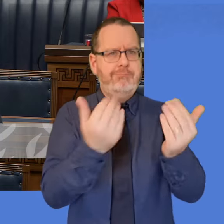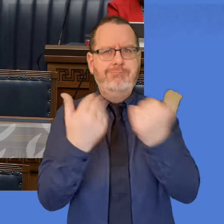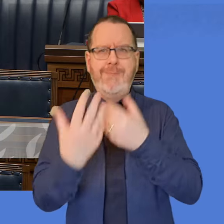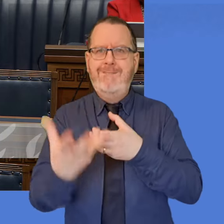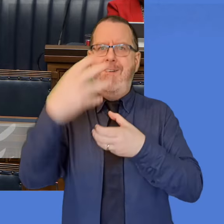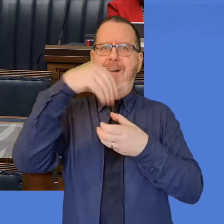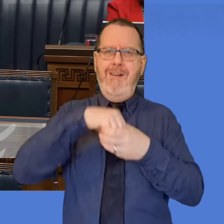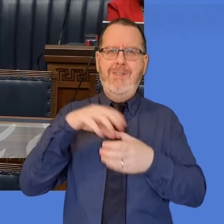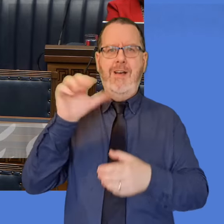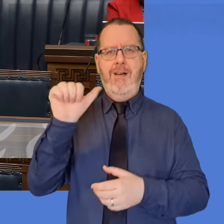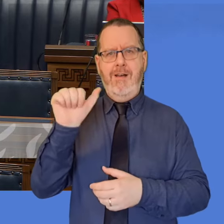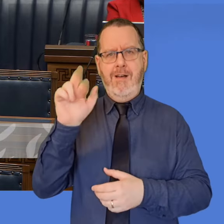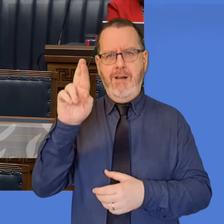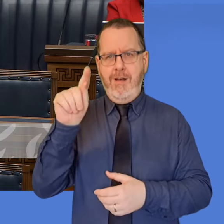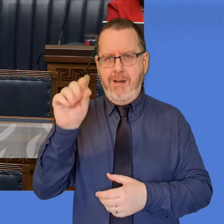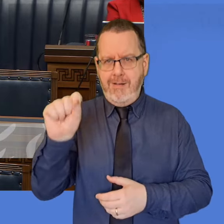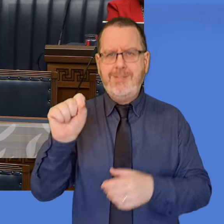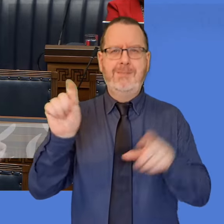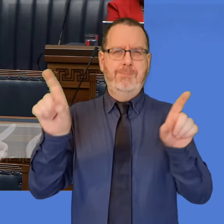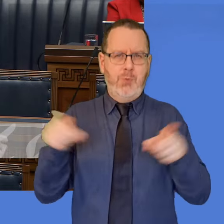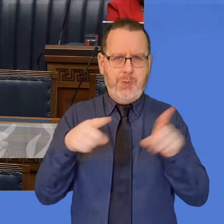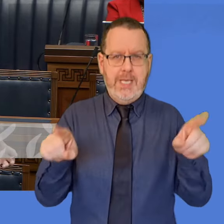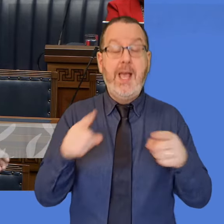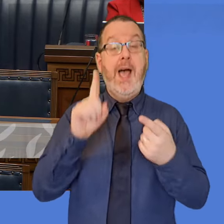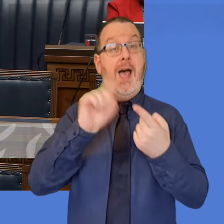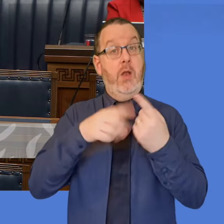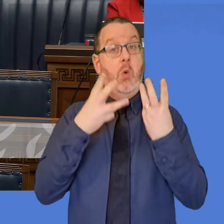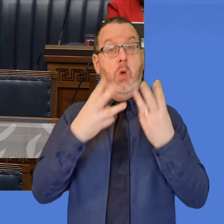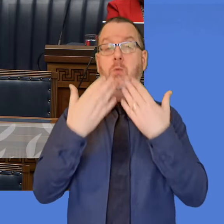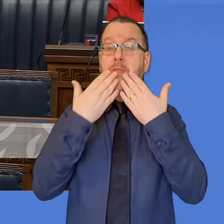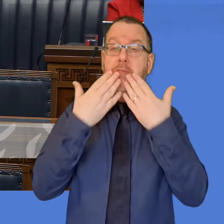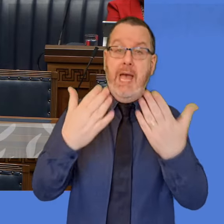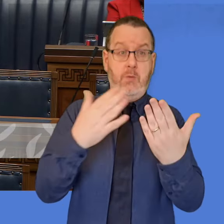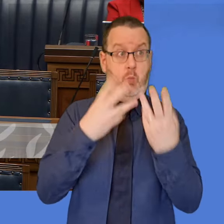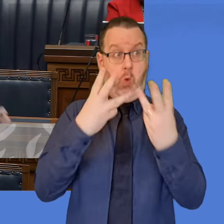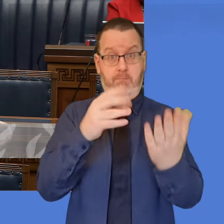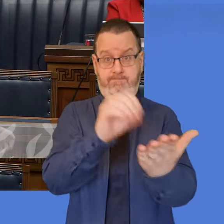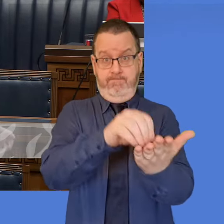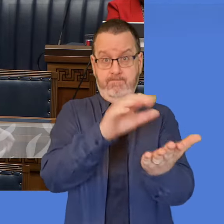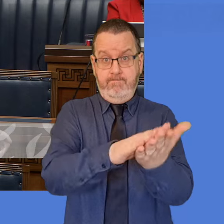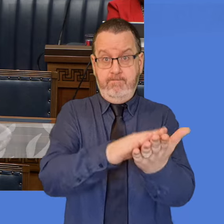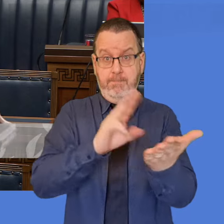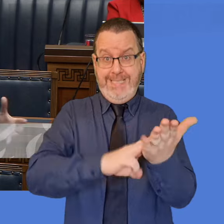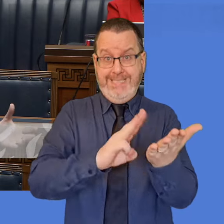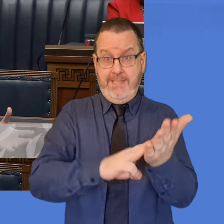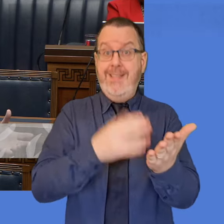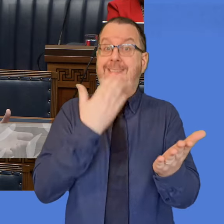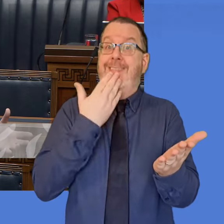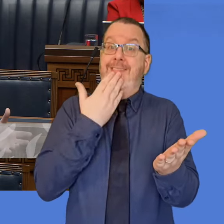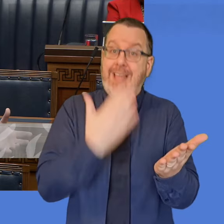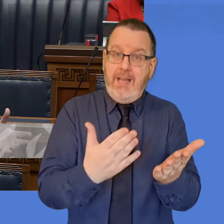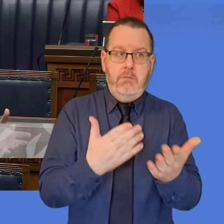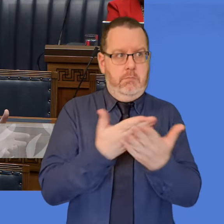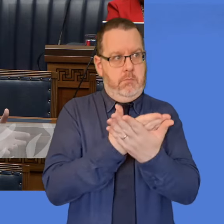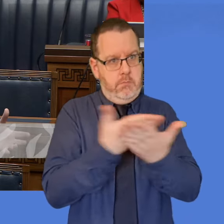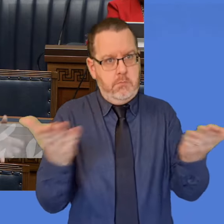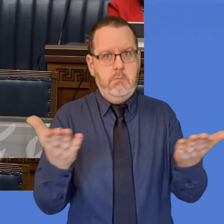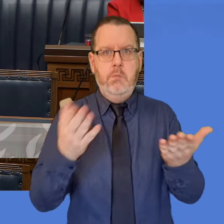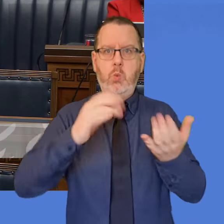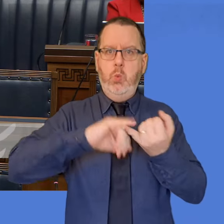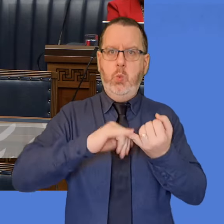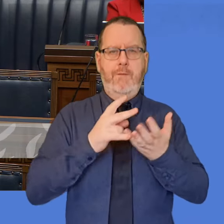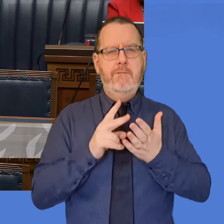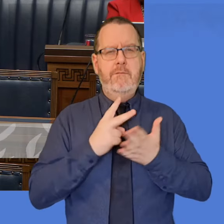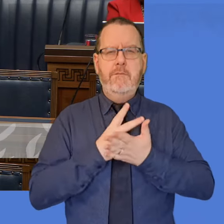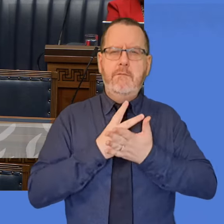also want to take the opportunity and to put on record my thanks to the many people who are involved, are nearly all volunteers, who